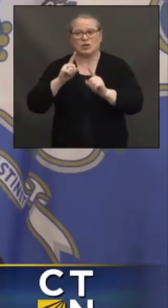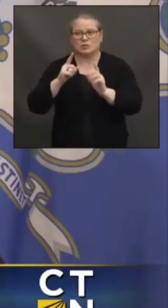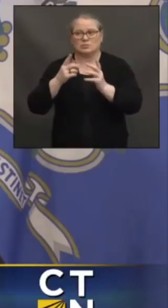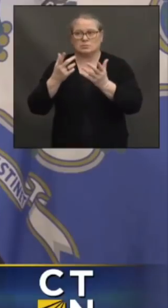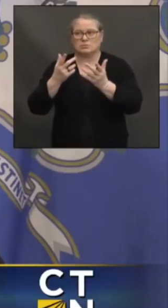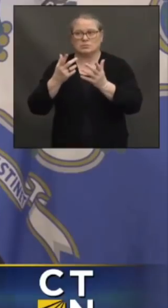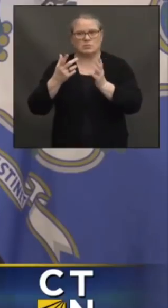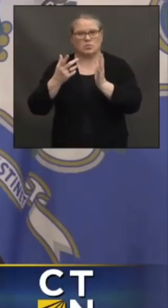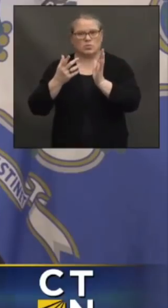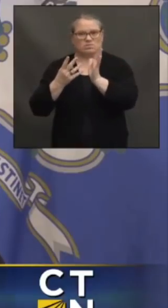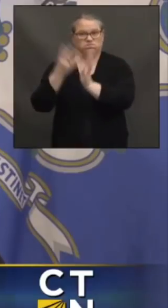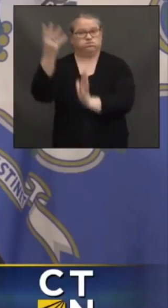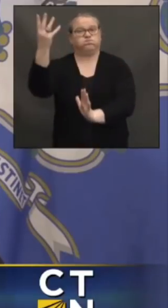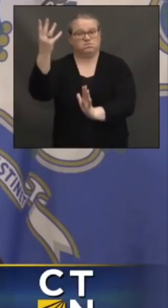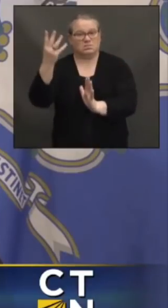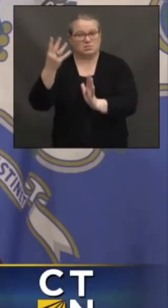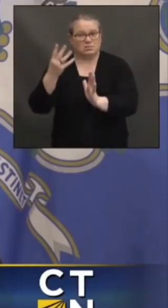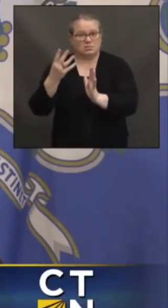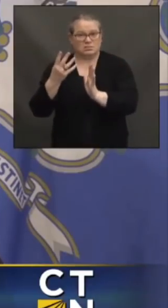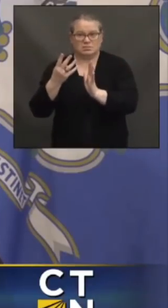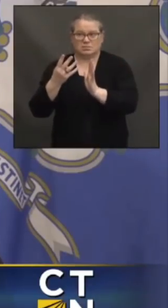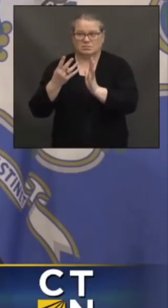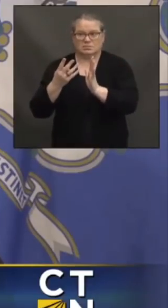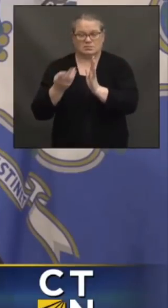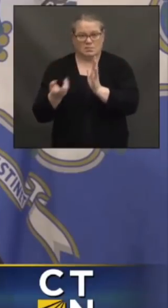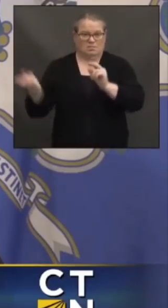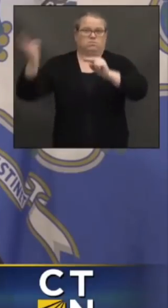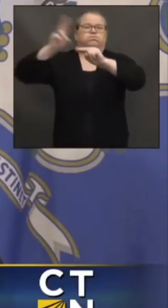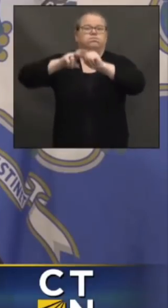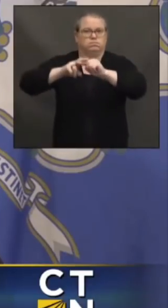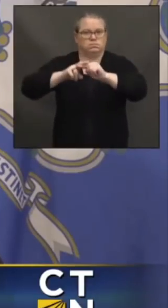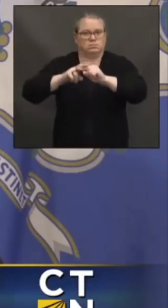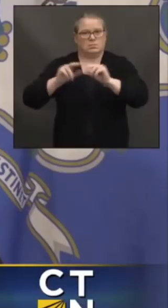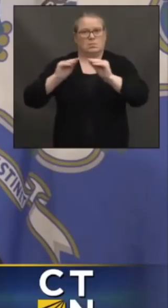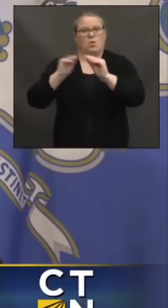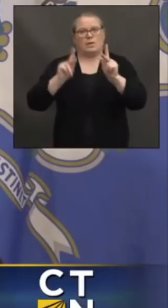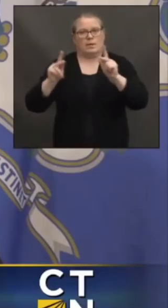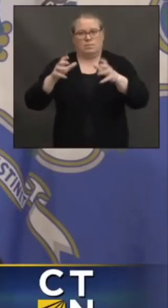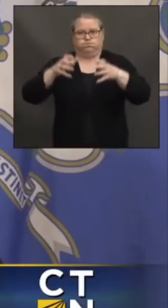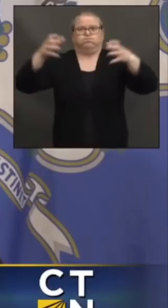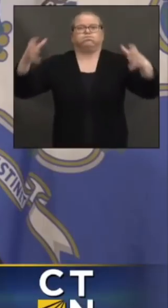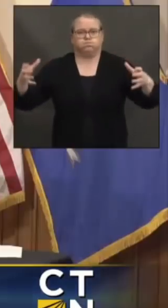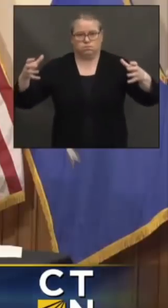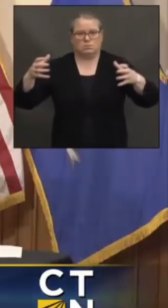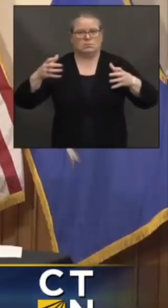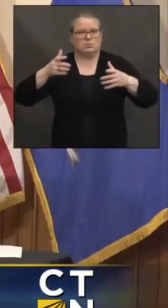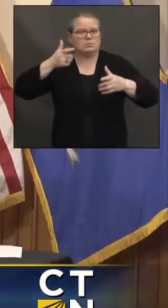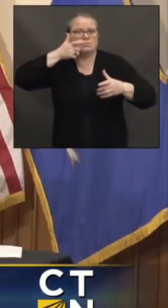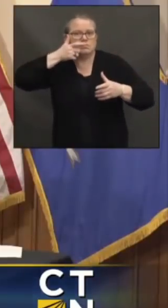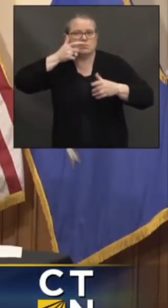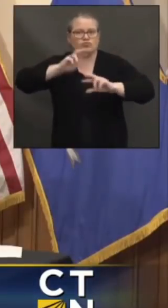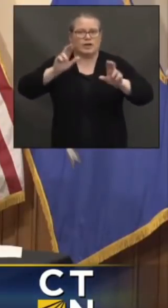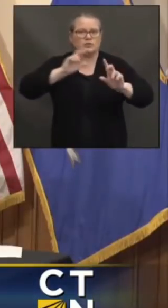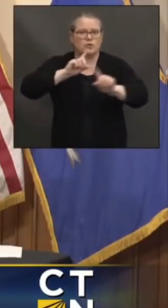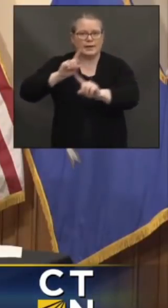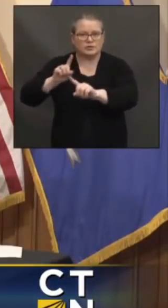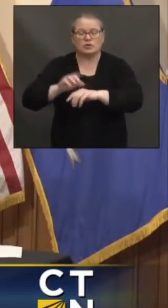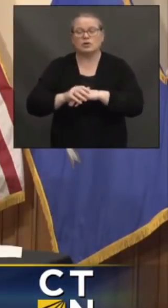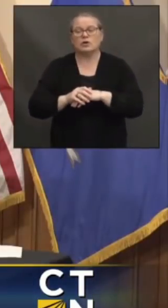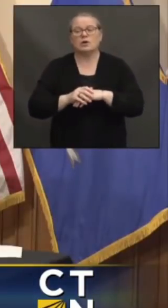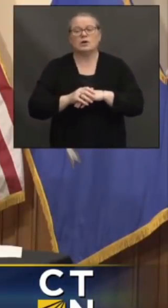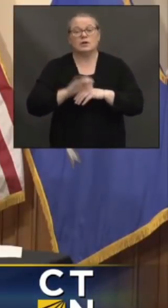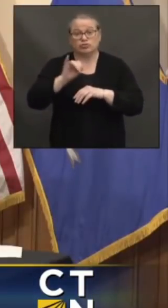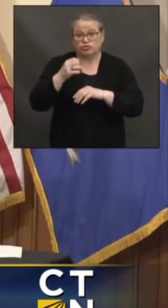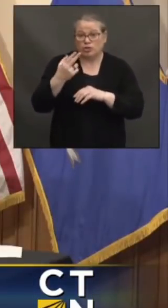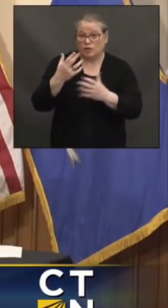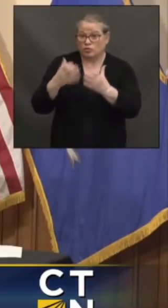don't feel as comfortable doing it online. Josh, do you have anything to add to that? Just a couple of things. One, check your junk folder. Sometimes